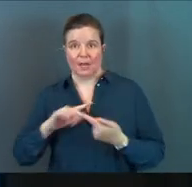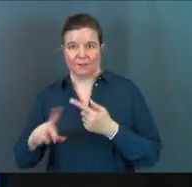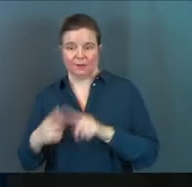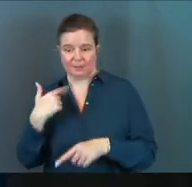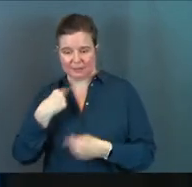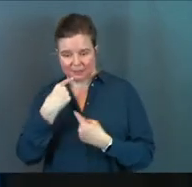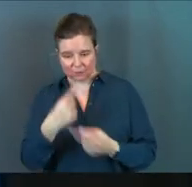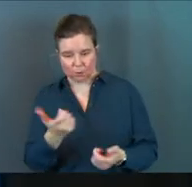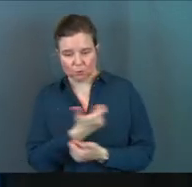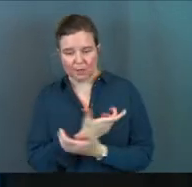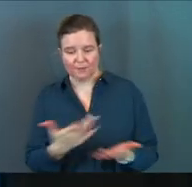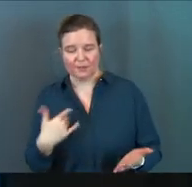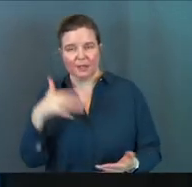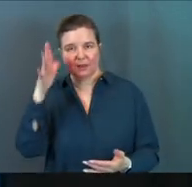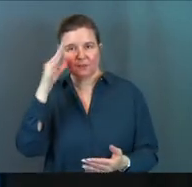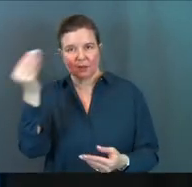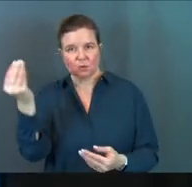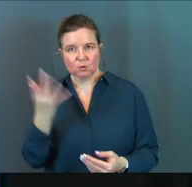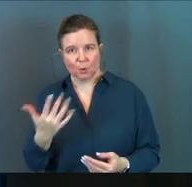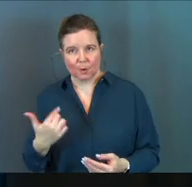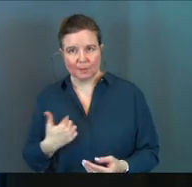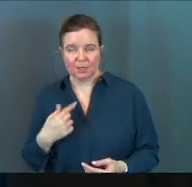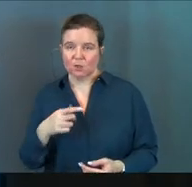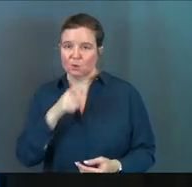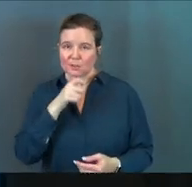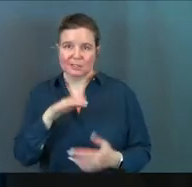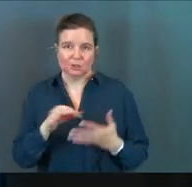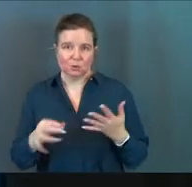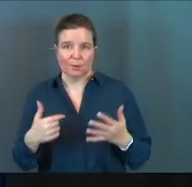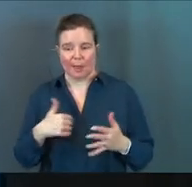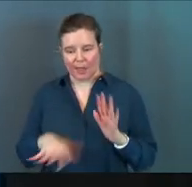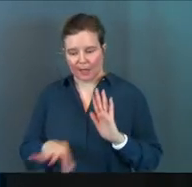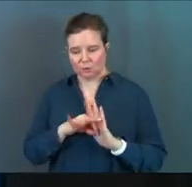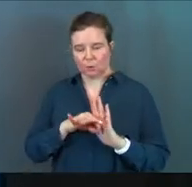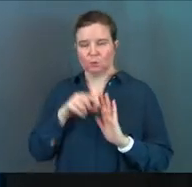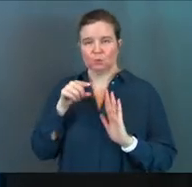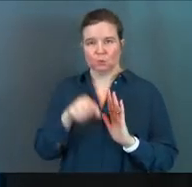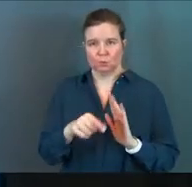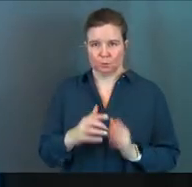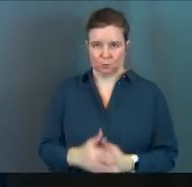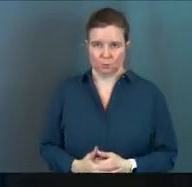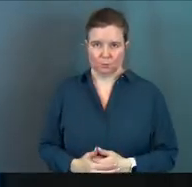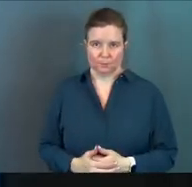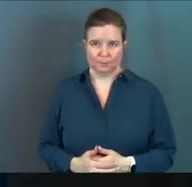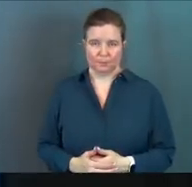since I have told you everything that the Father told me. You didn't choose me. I chose you.